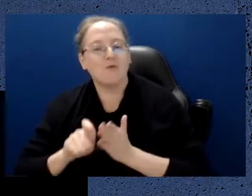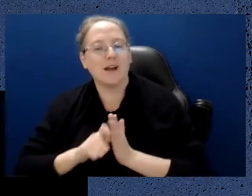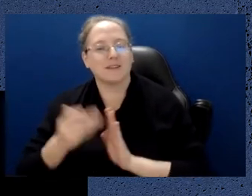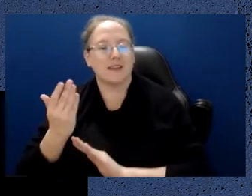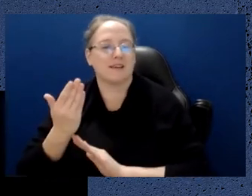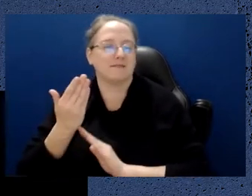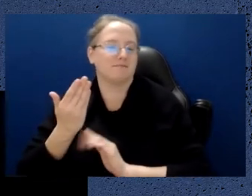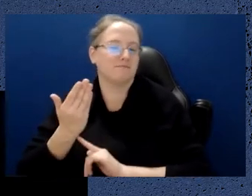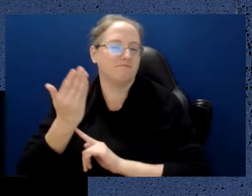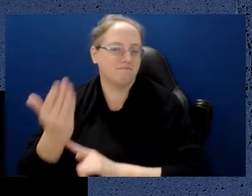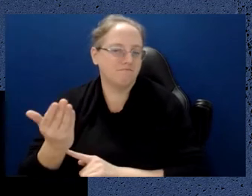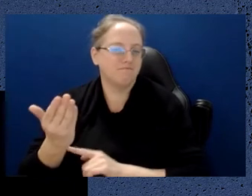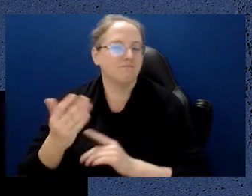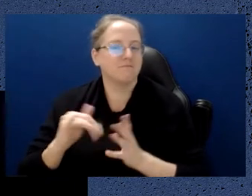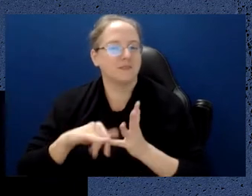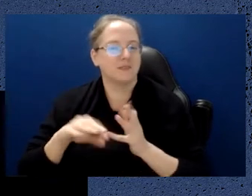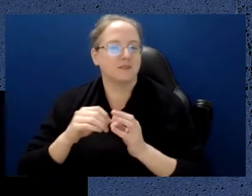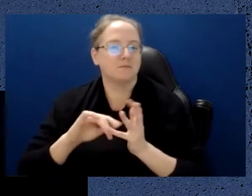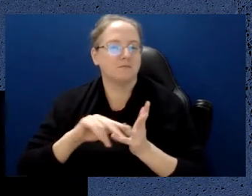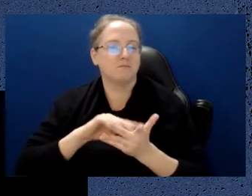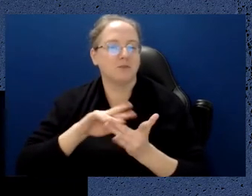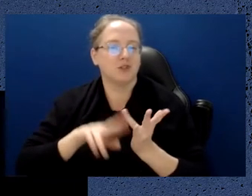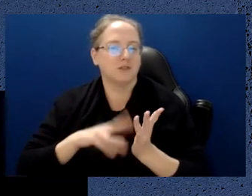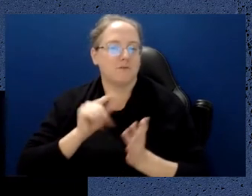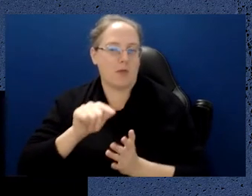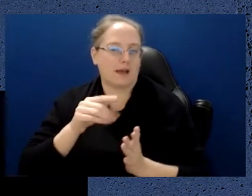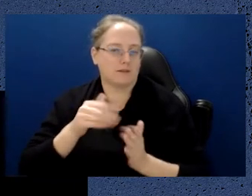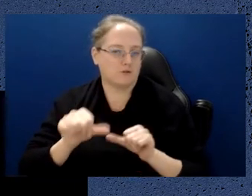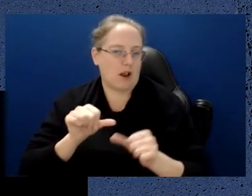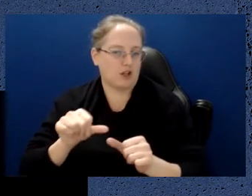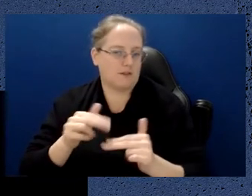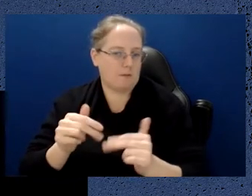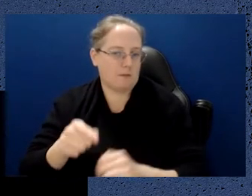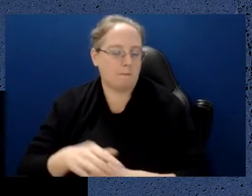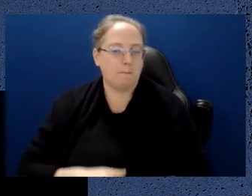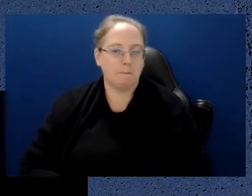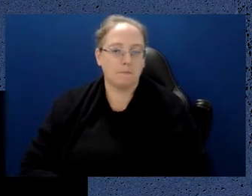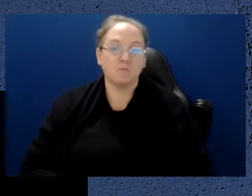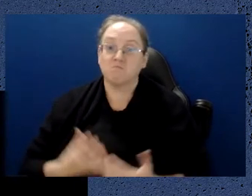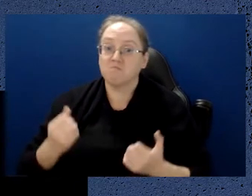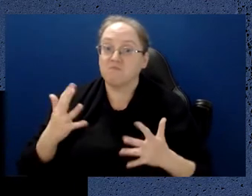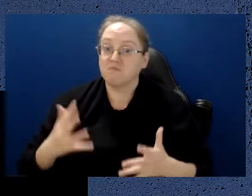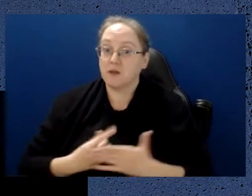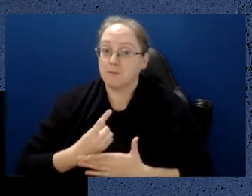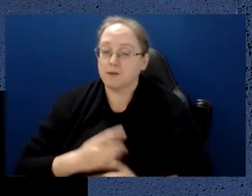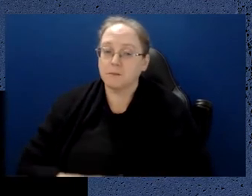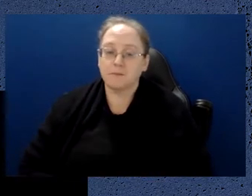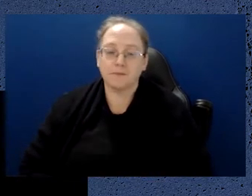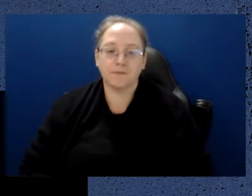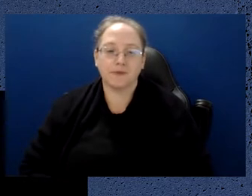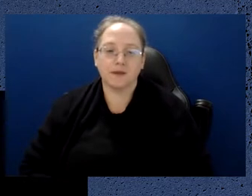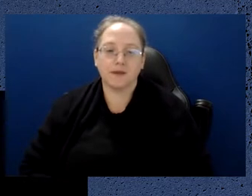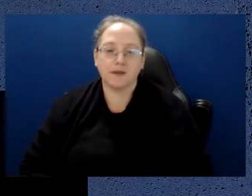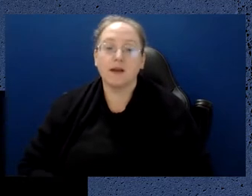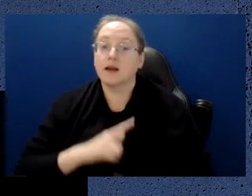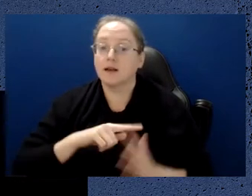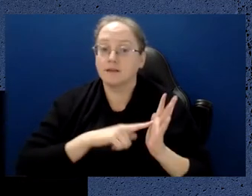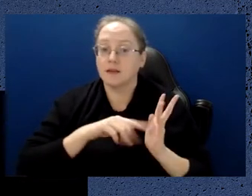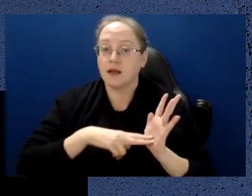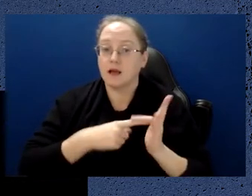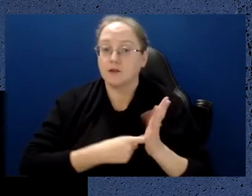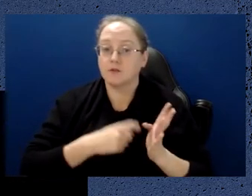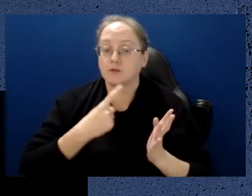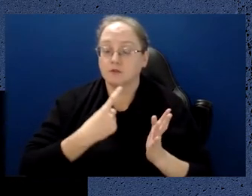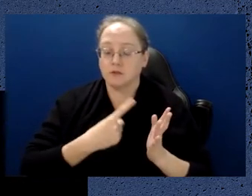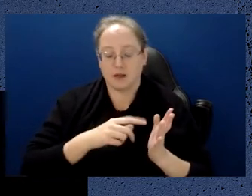that. So there's a lot going on. And as Eleanor indicated, Australia is actually in a really strong position.